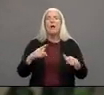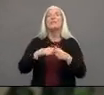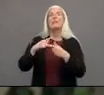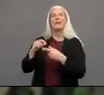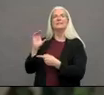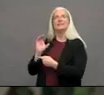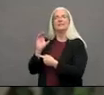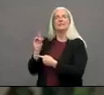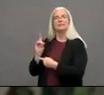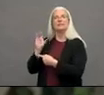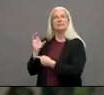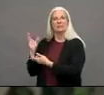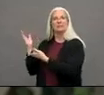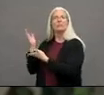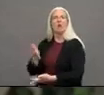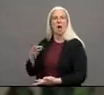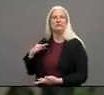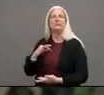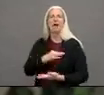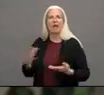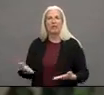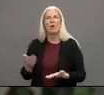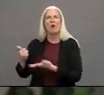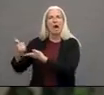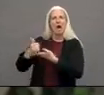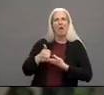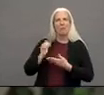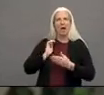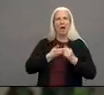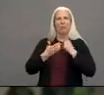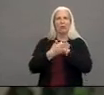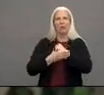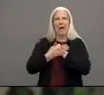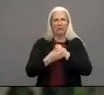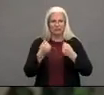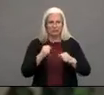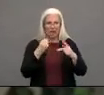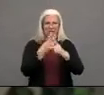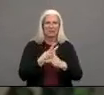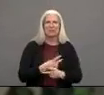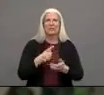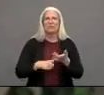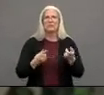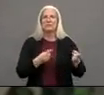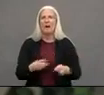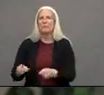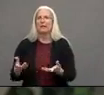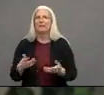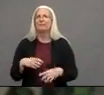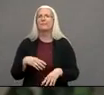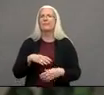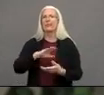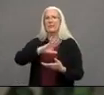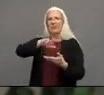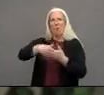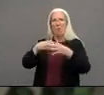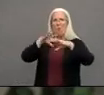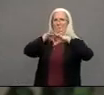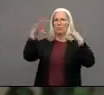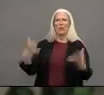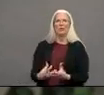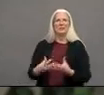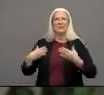the county's efforts and it was a very exciting time we were you know the whole world was fighting the same battle